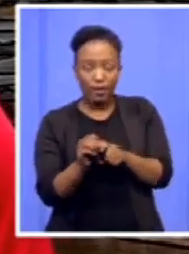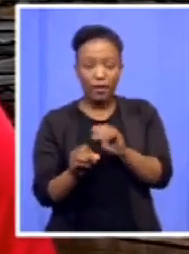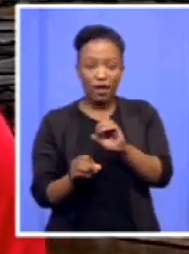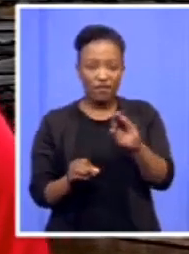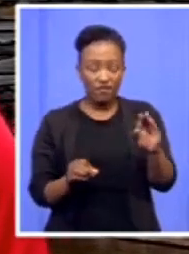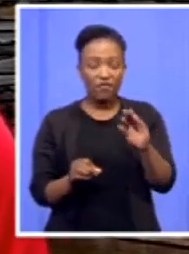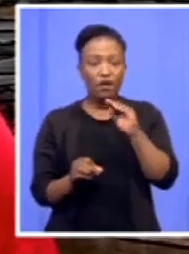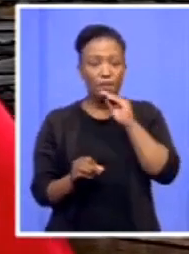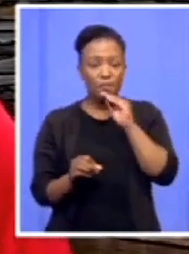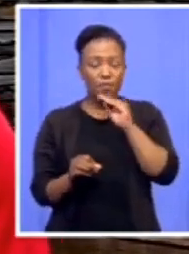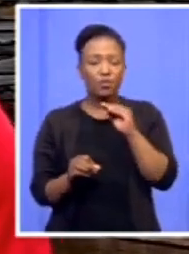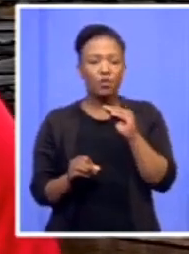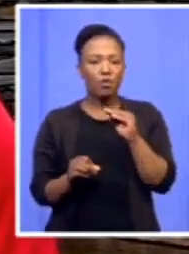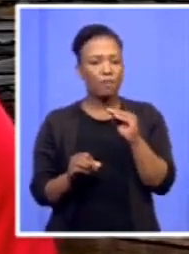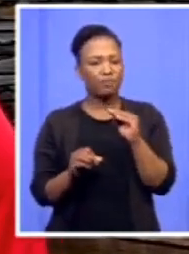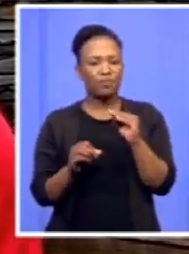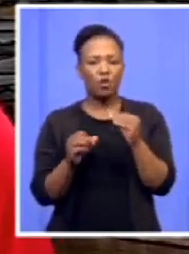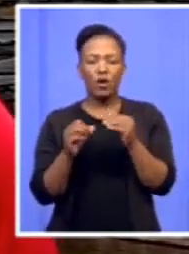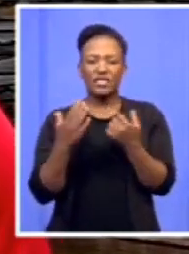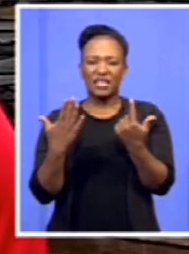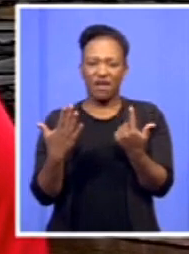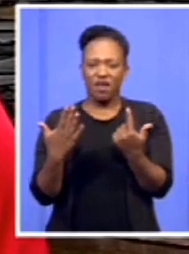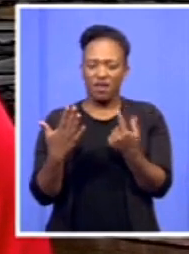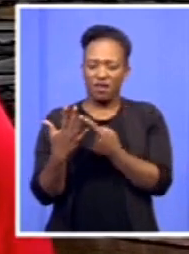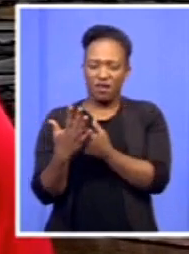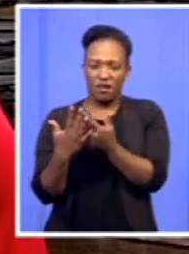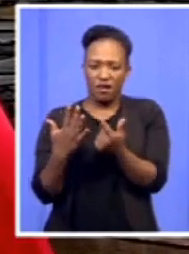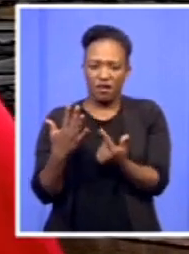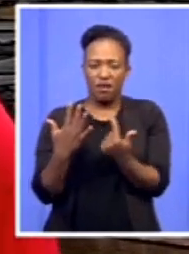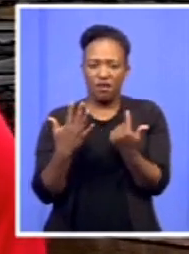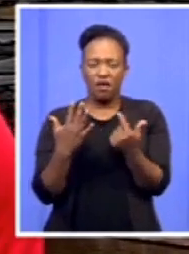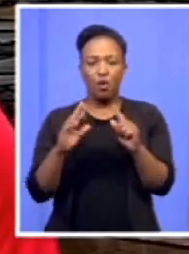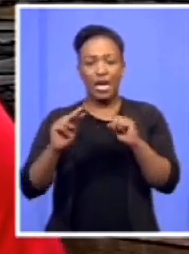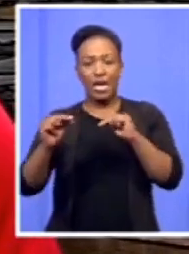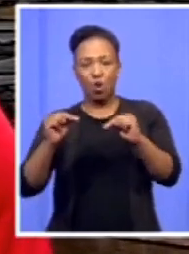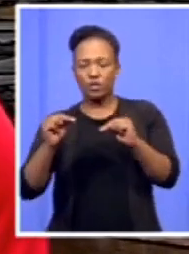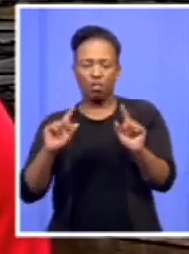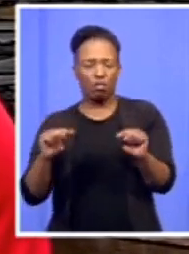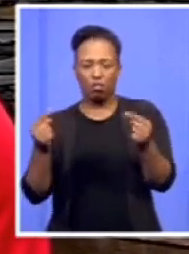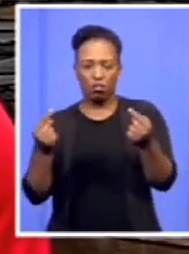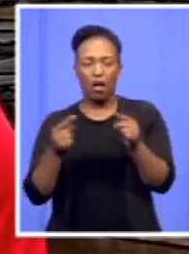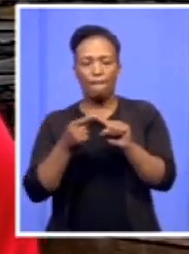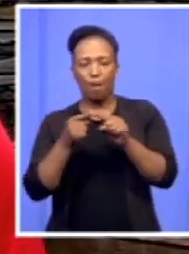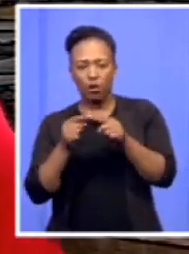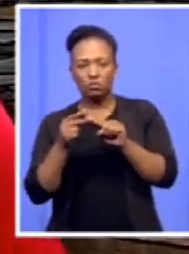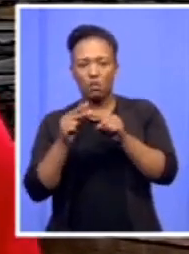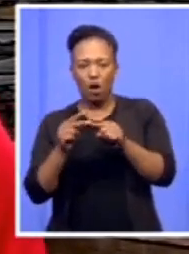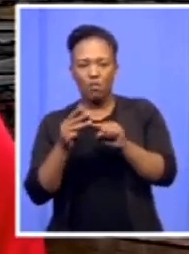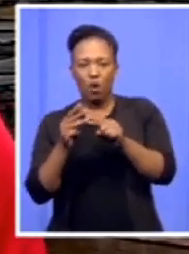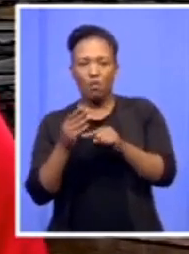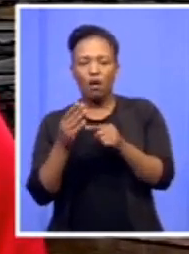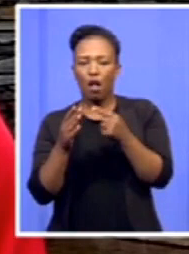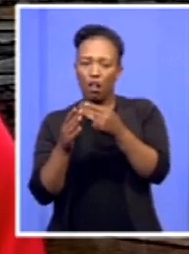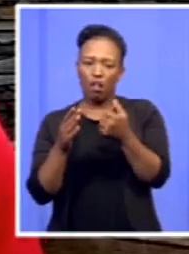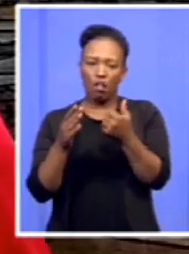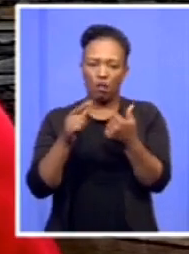-negotiable cardinal pillars. So all those things are part of rebuilding the organization so that our members, they understand the